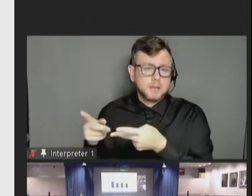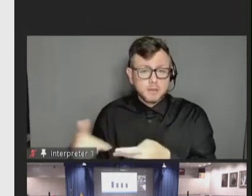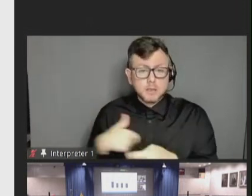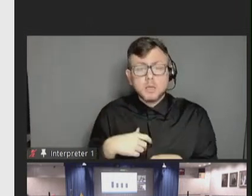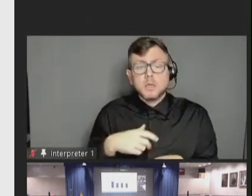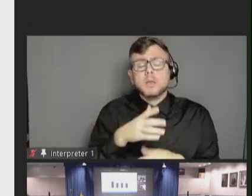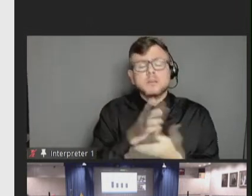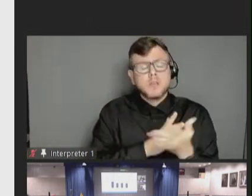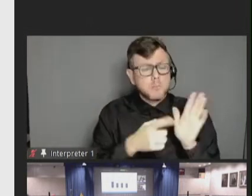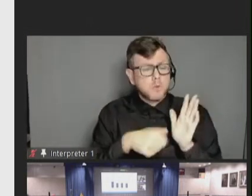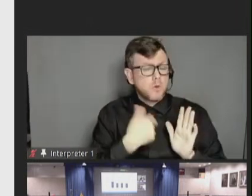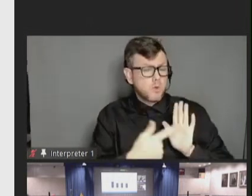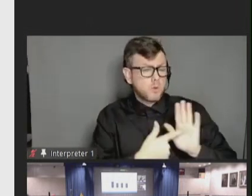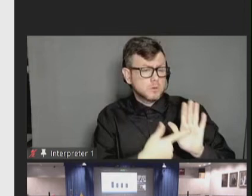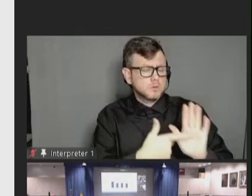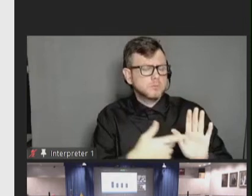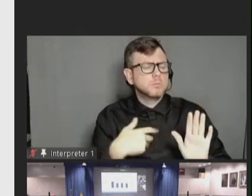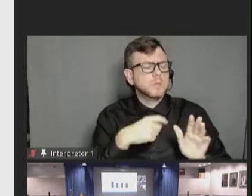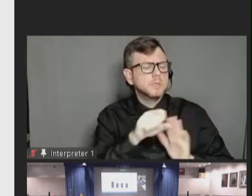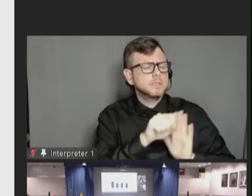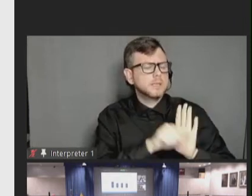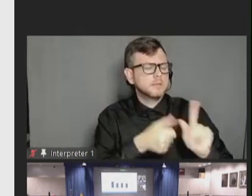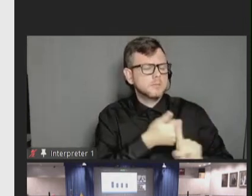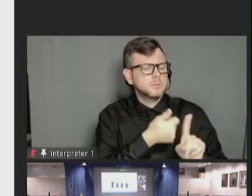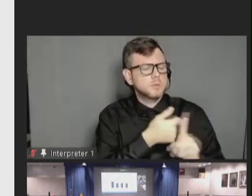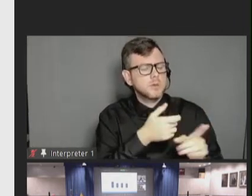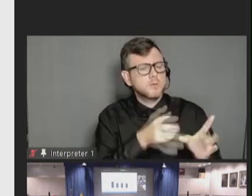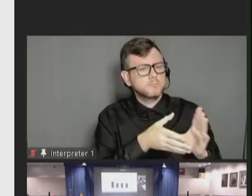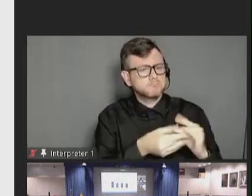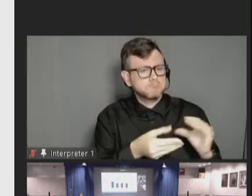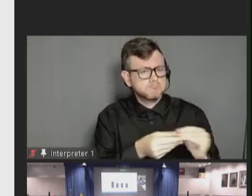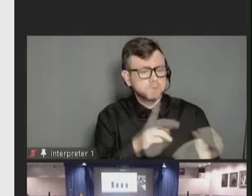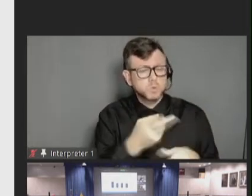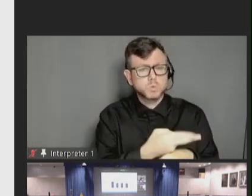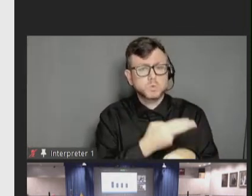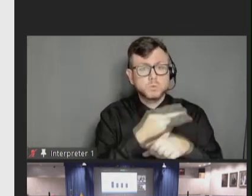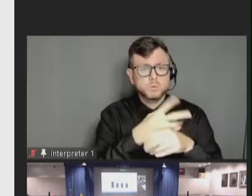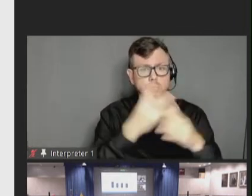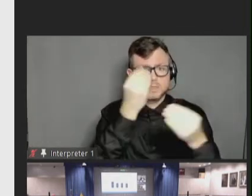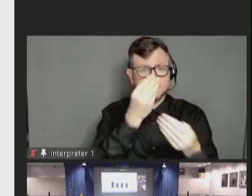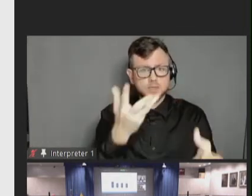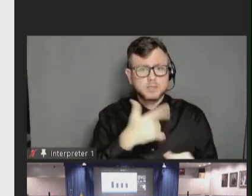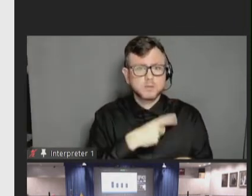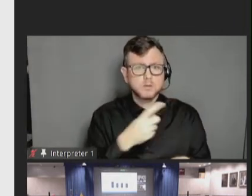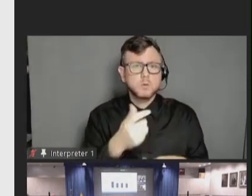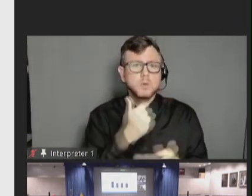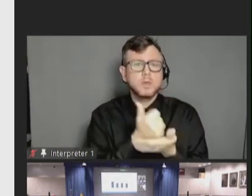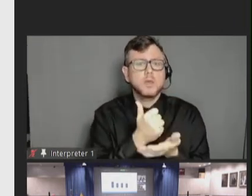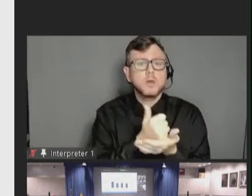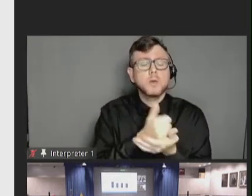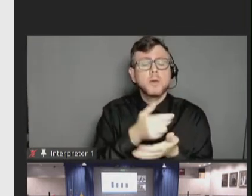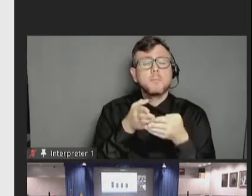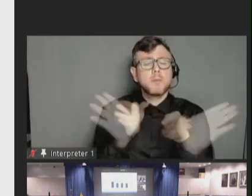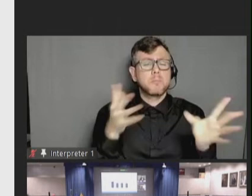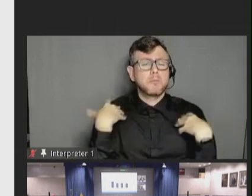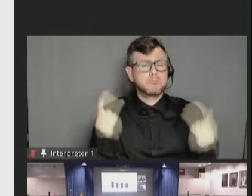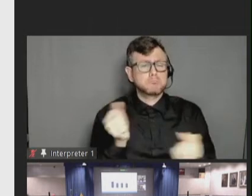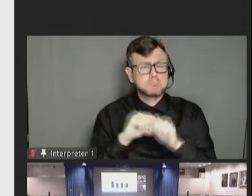states shared was using data to help public health agencies match